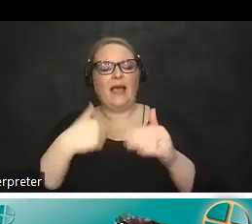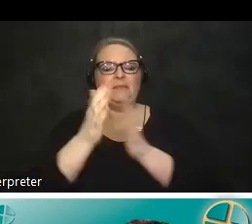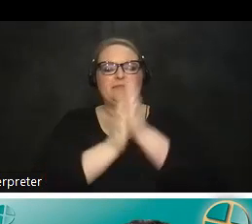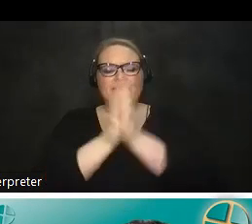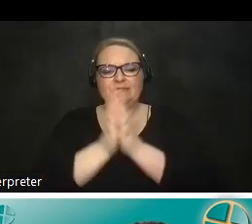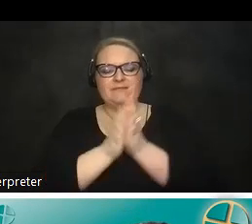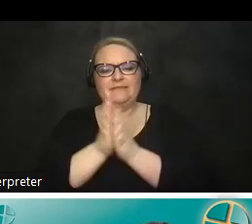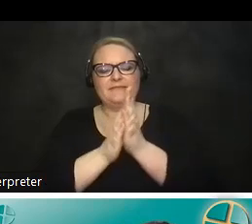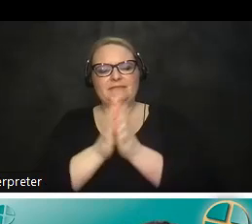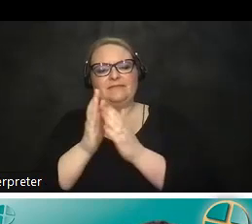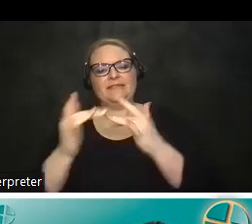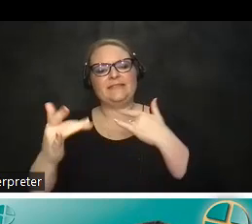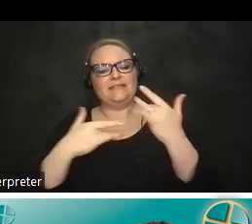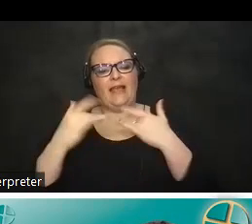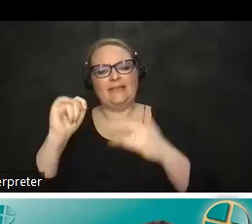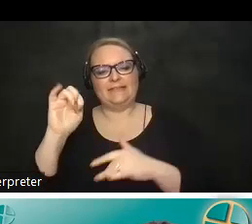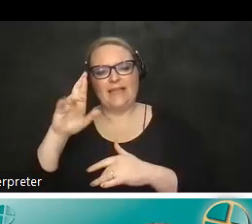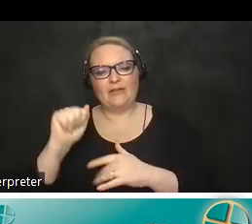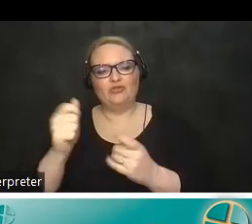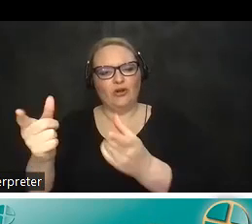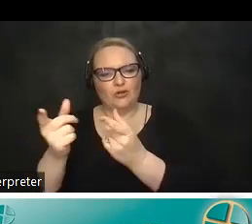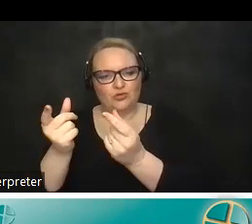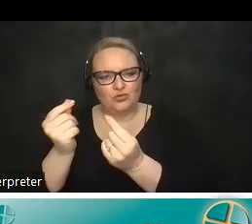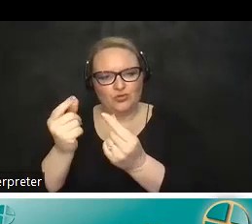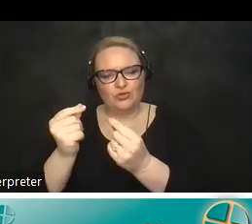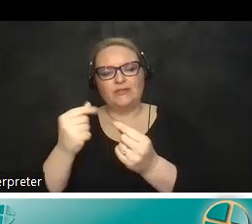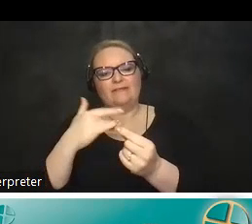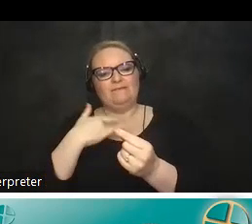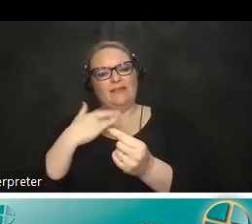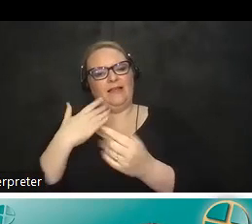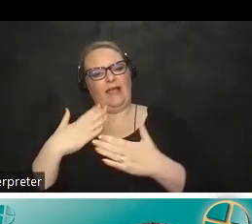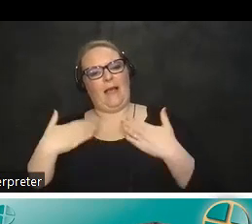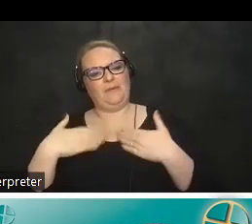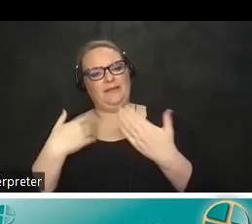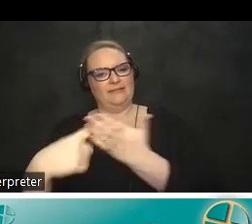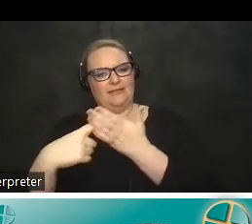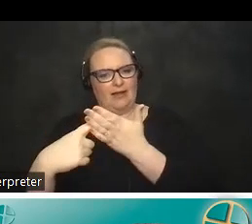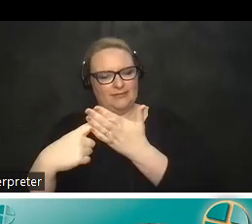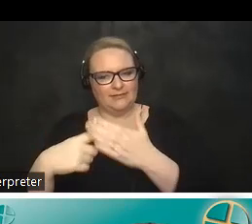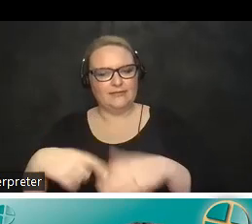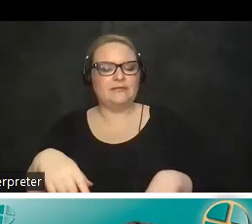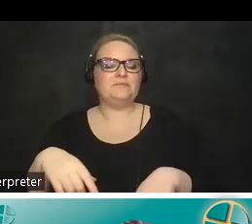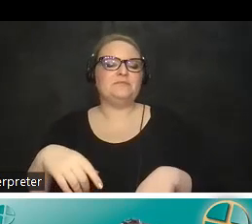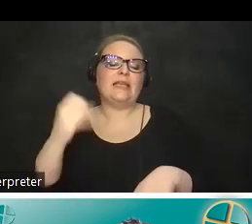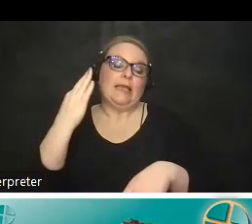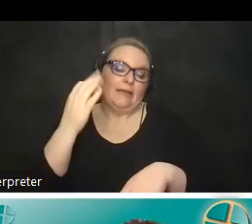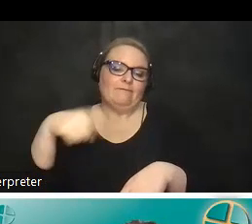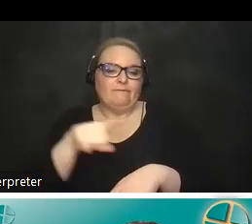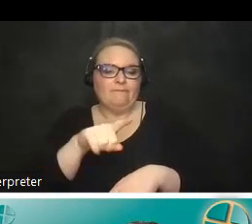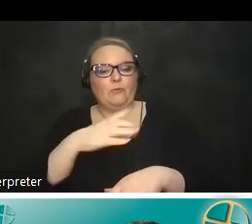um what tetra does and uh it makes me happy to talk about it to anyone who will listen um